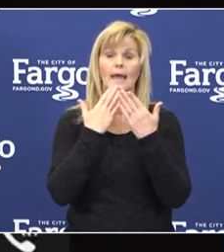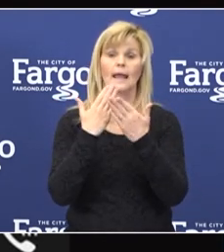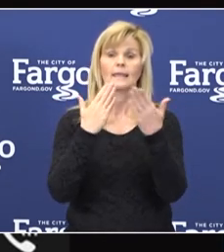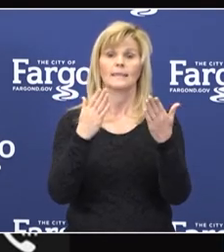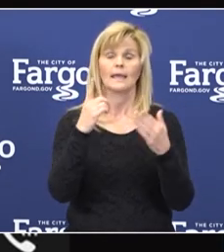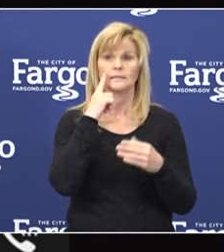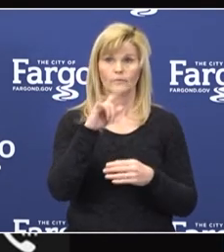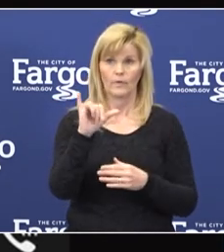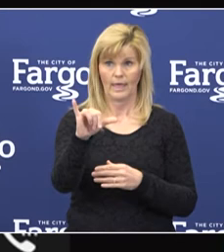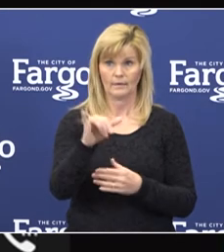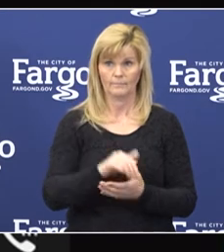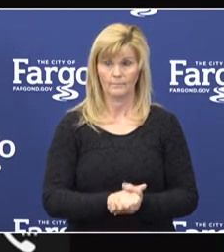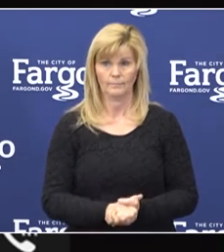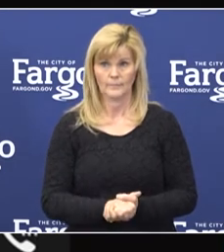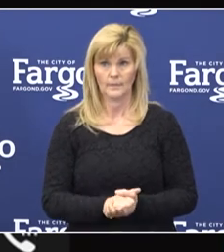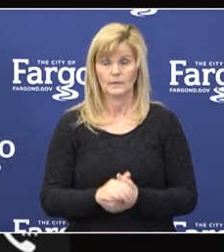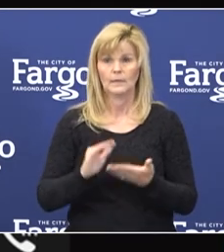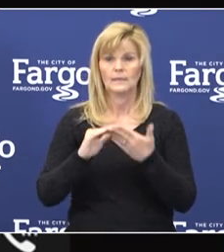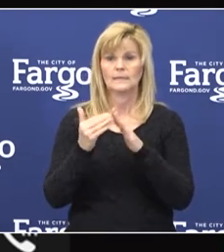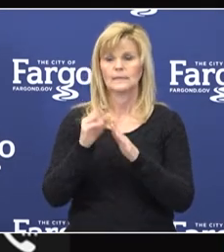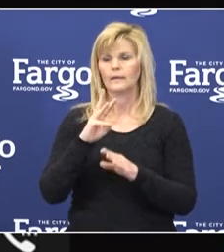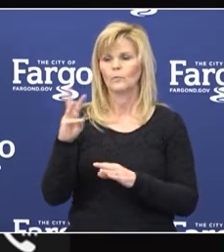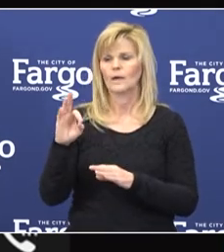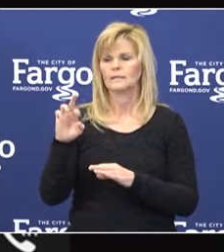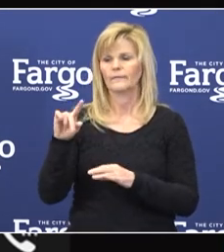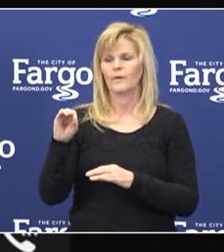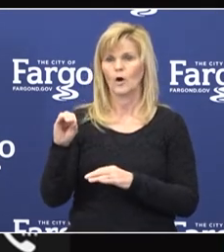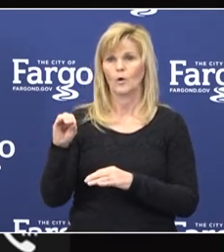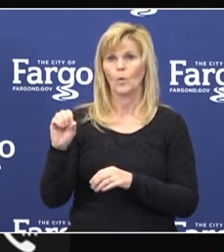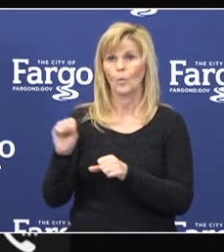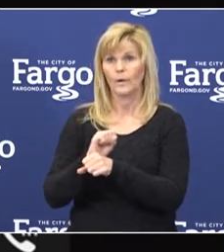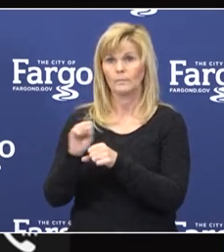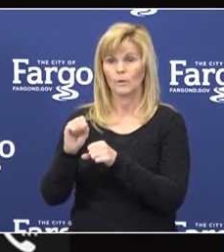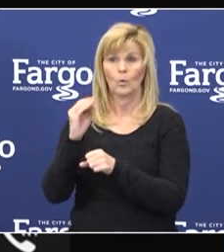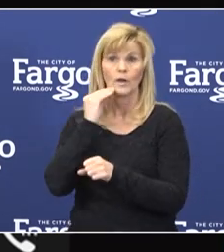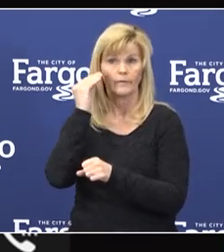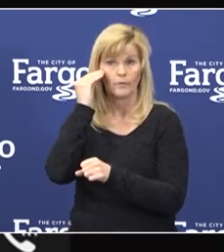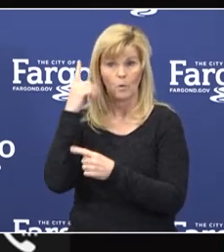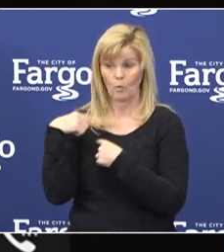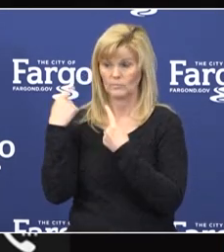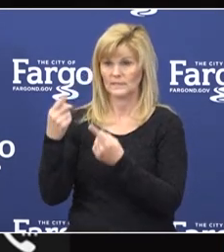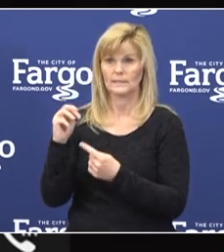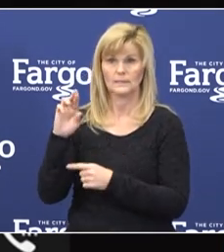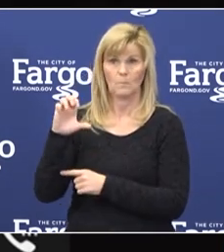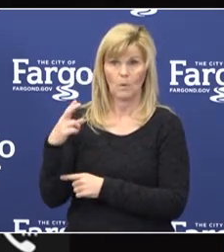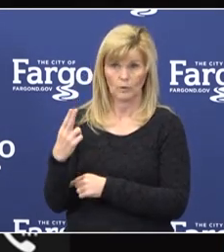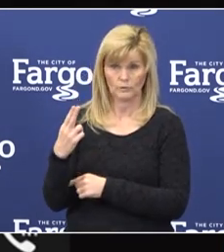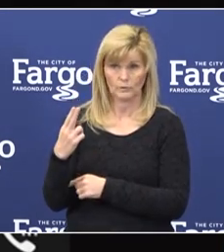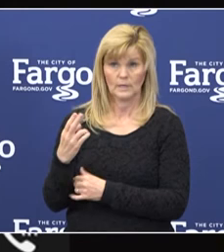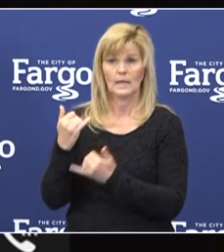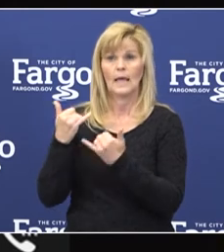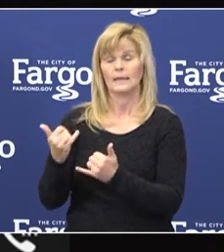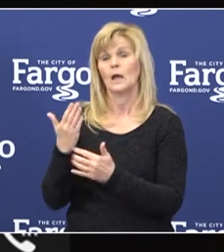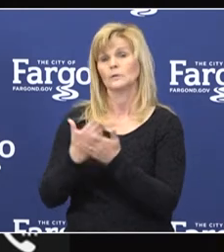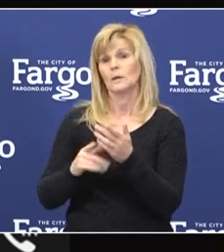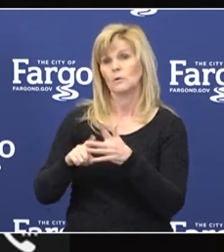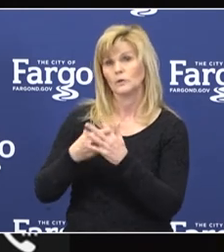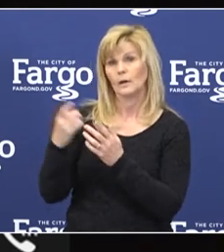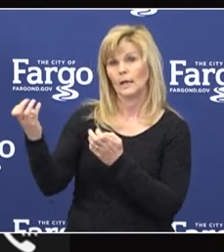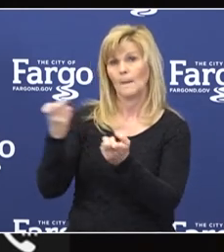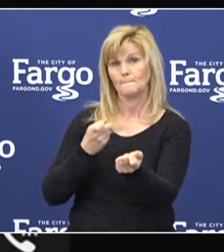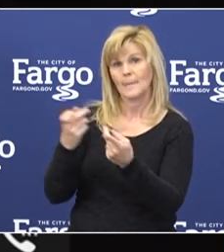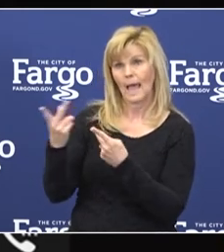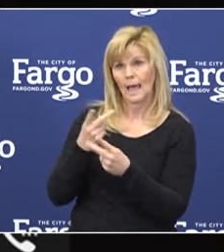for you. The City of West Fargo staff has been working from home since March, and we're starting to return to work this week.